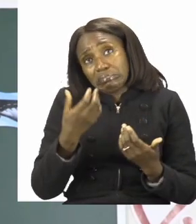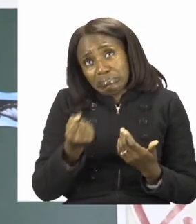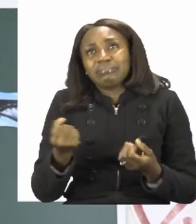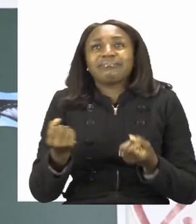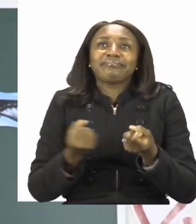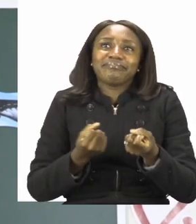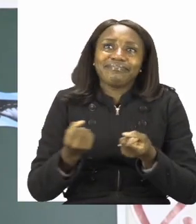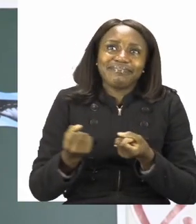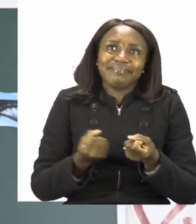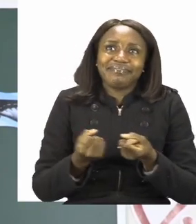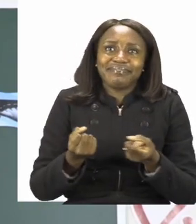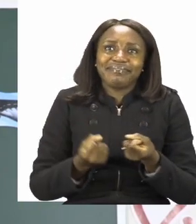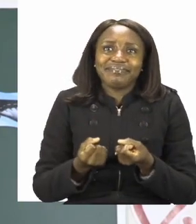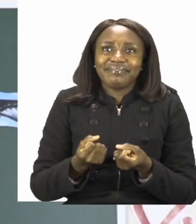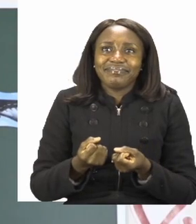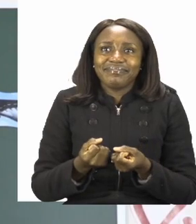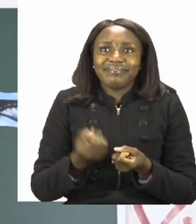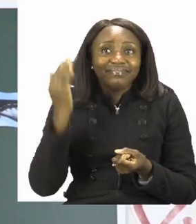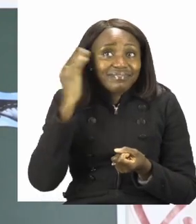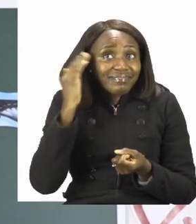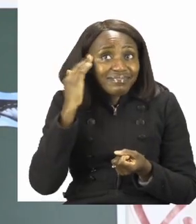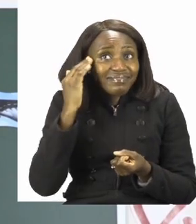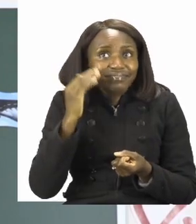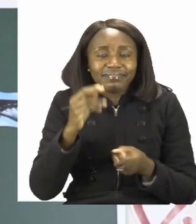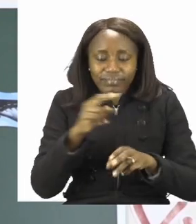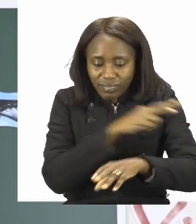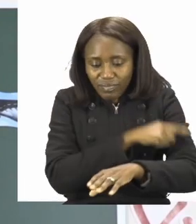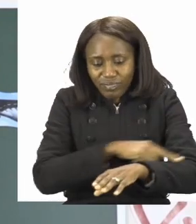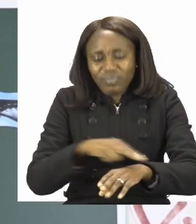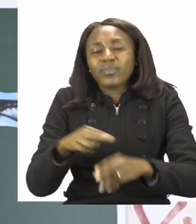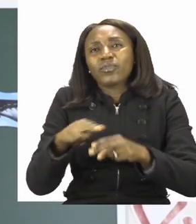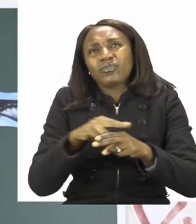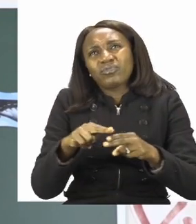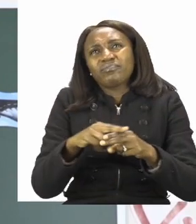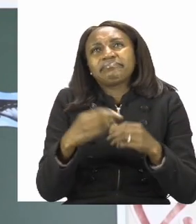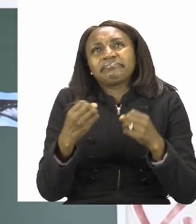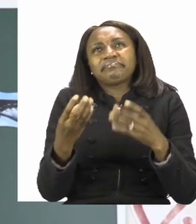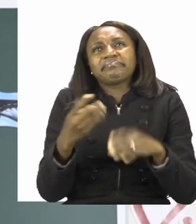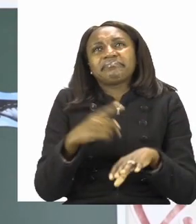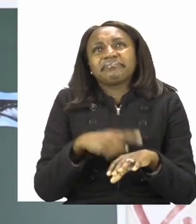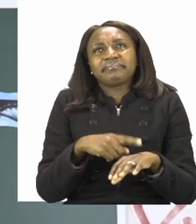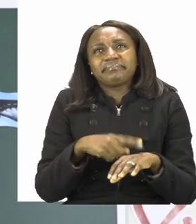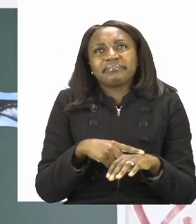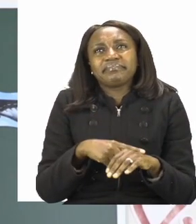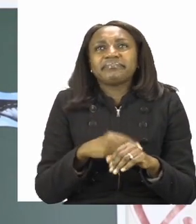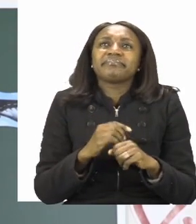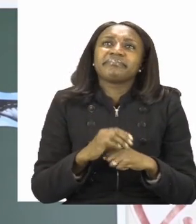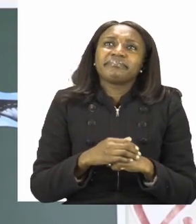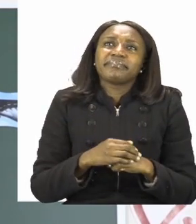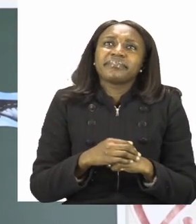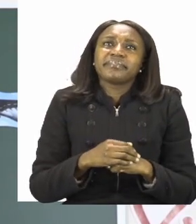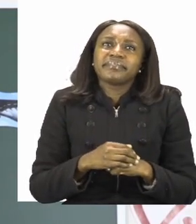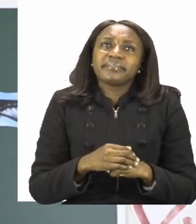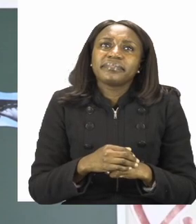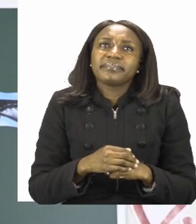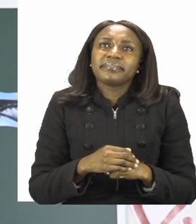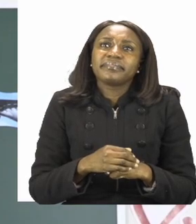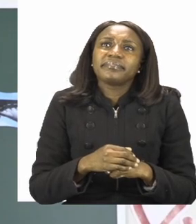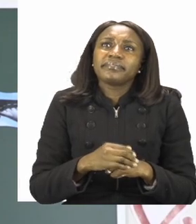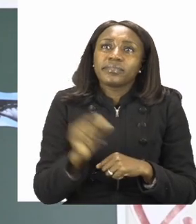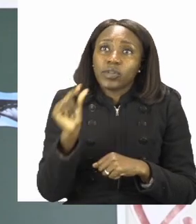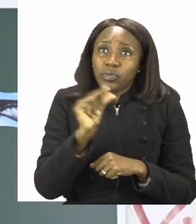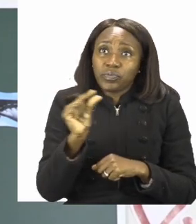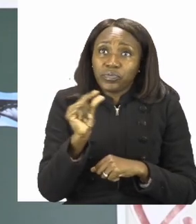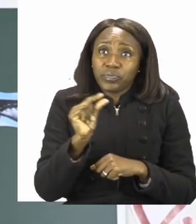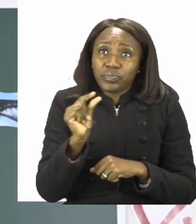we know that a car is the one that is used on the road a lot. So these are just a few of the transports that are